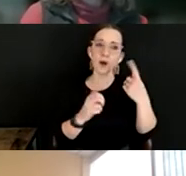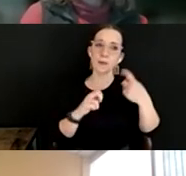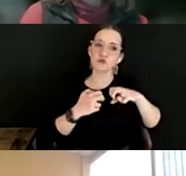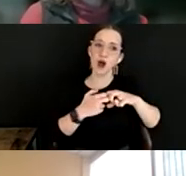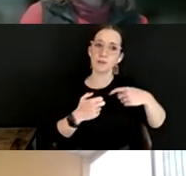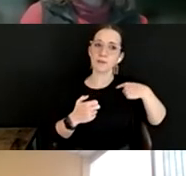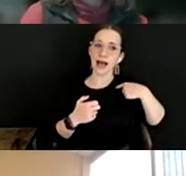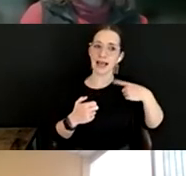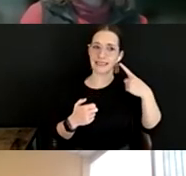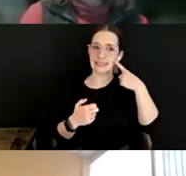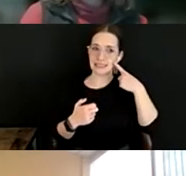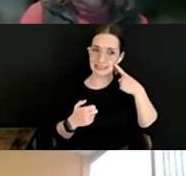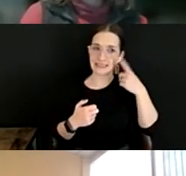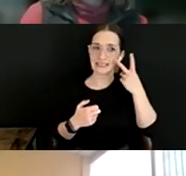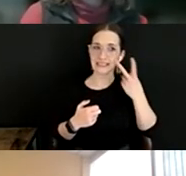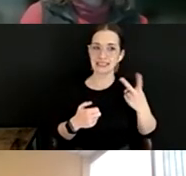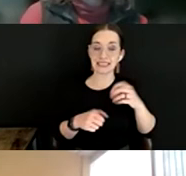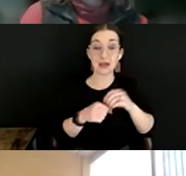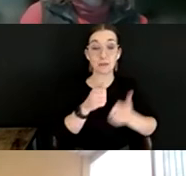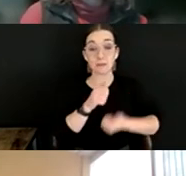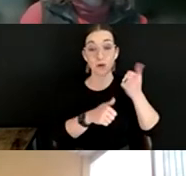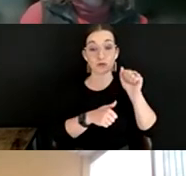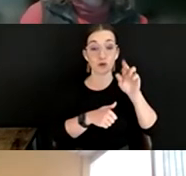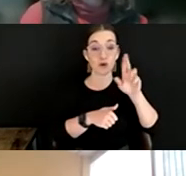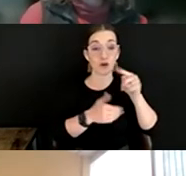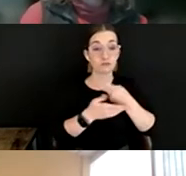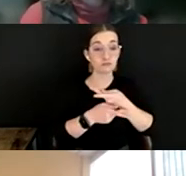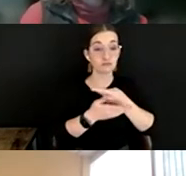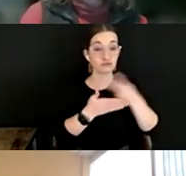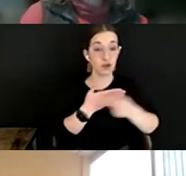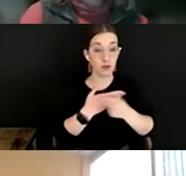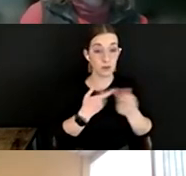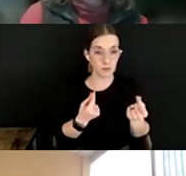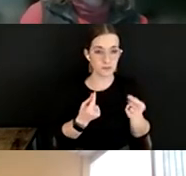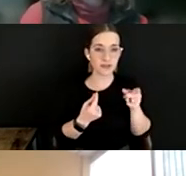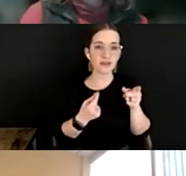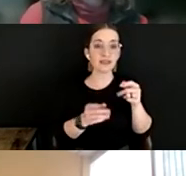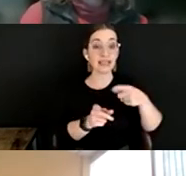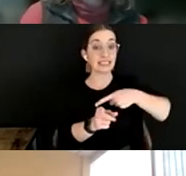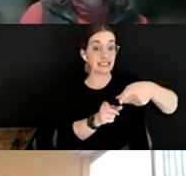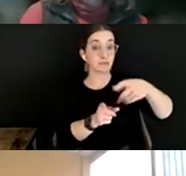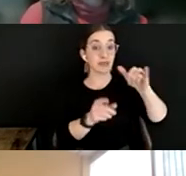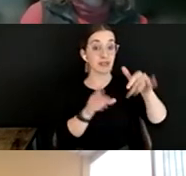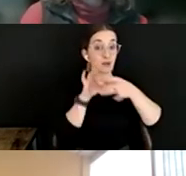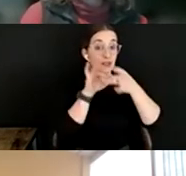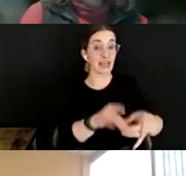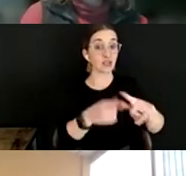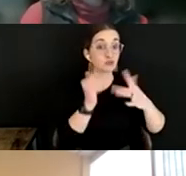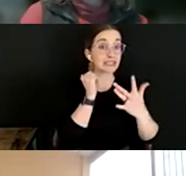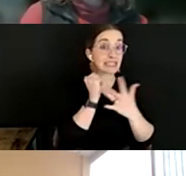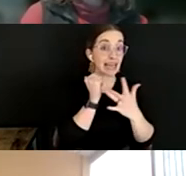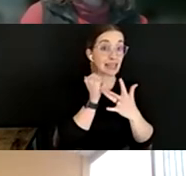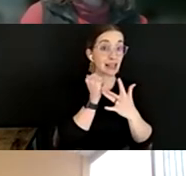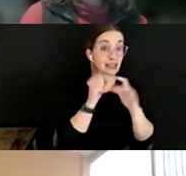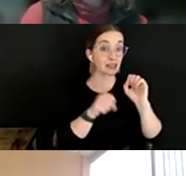most arts programs is that the disciplines that relate to technical work